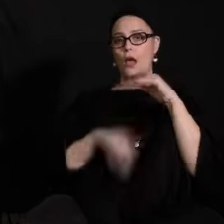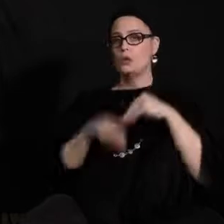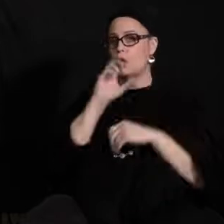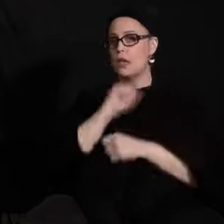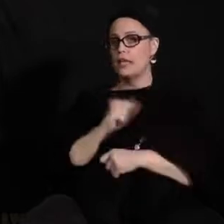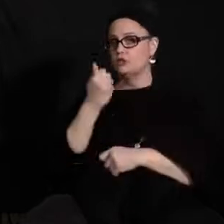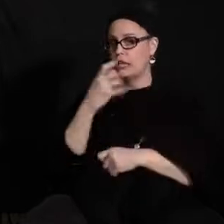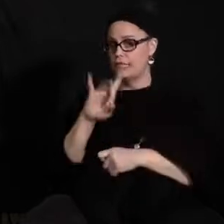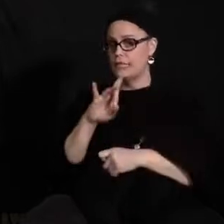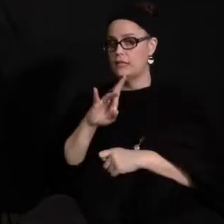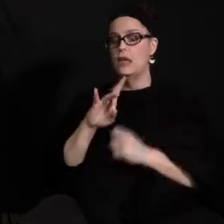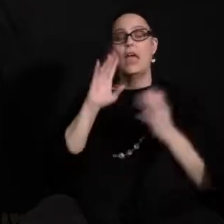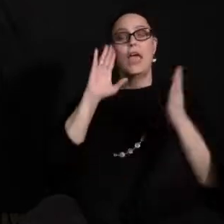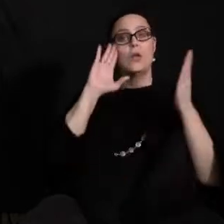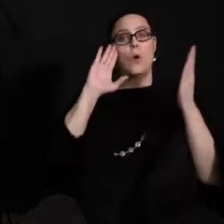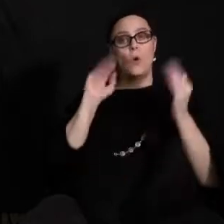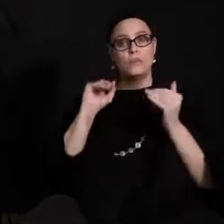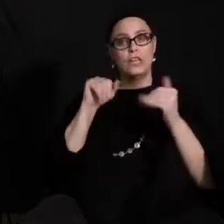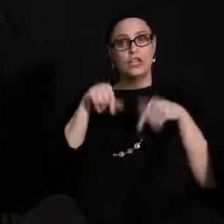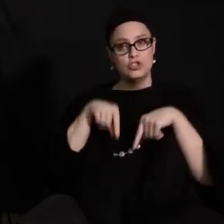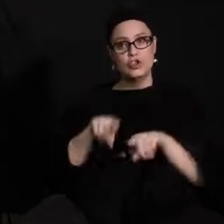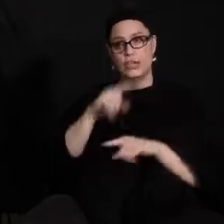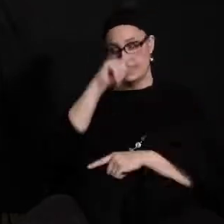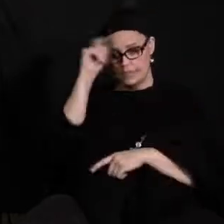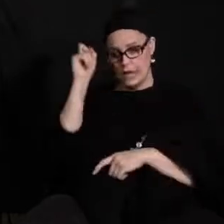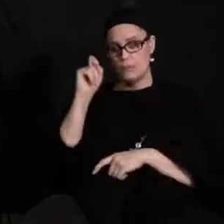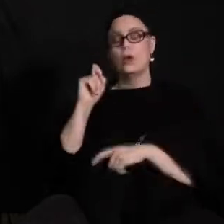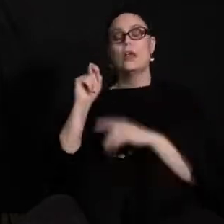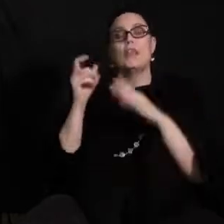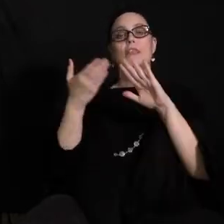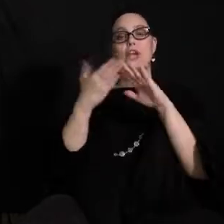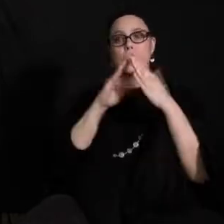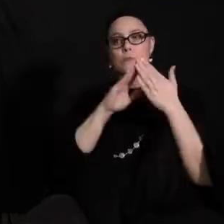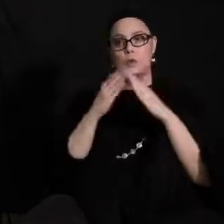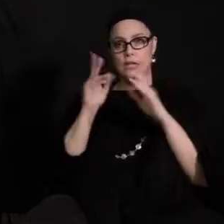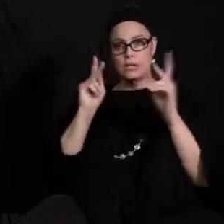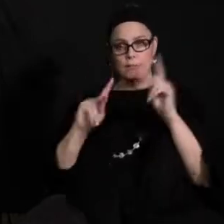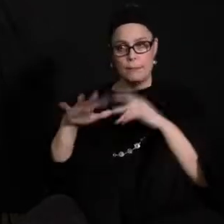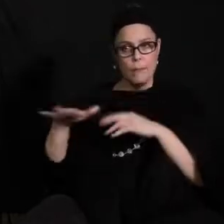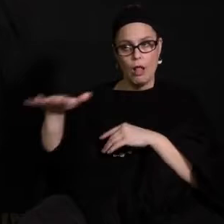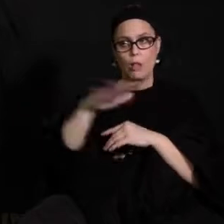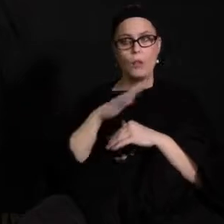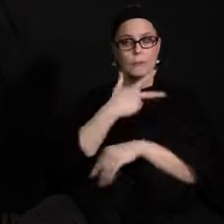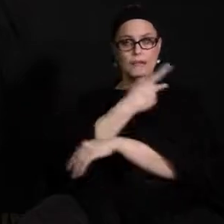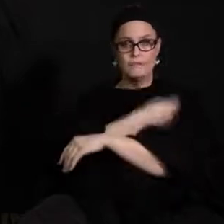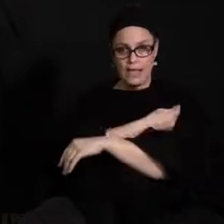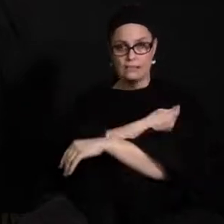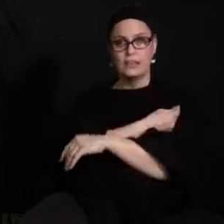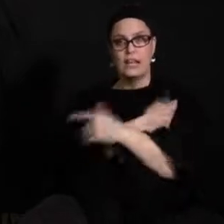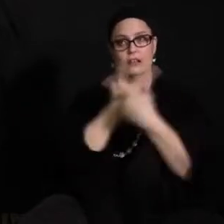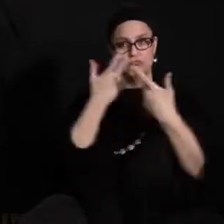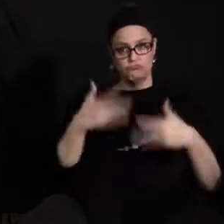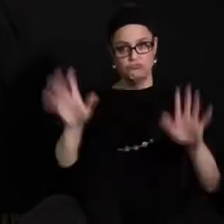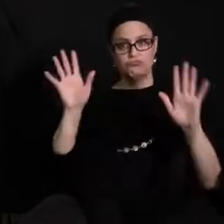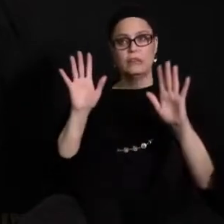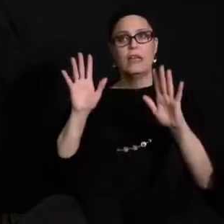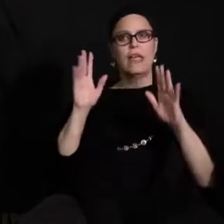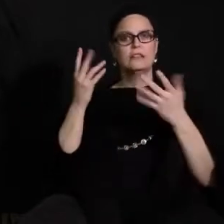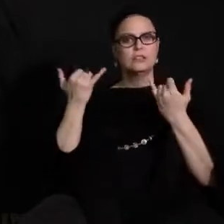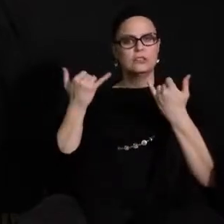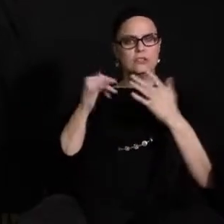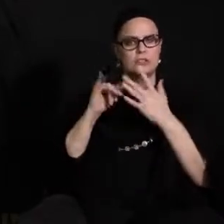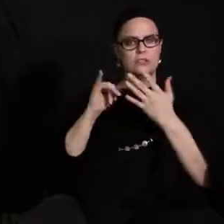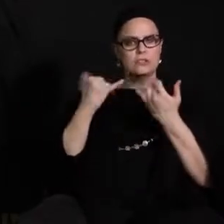throughout the summer we can continue to have our communities be vaccinated and begin to think about our our school age